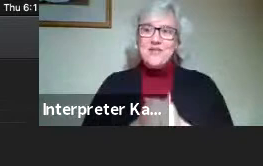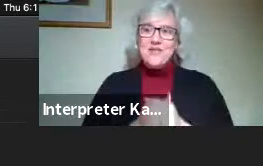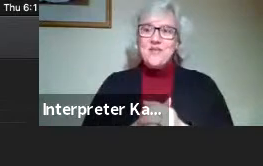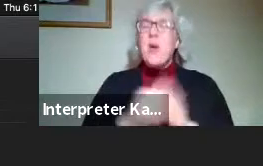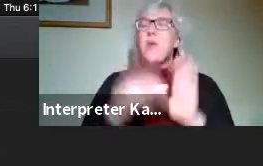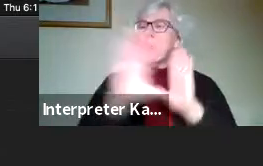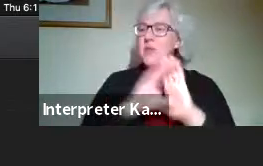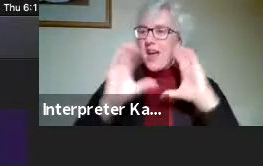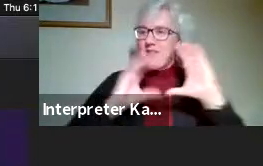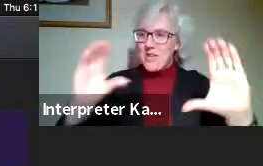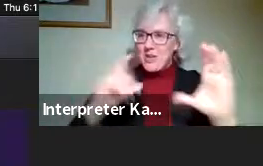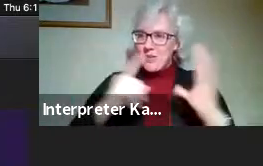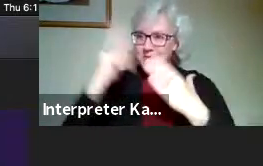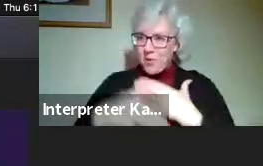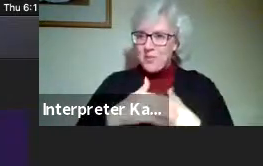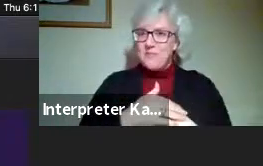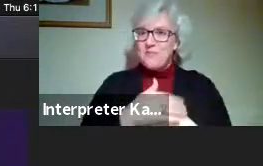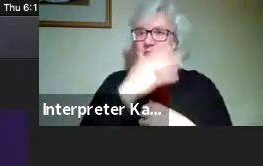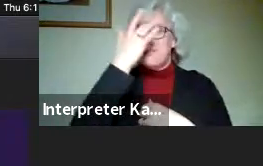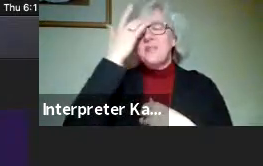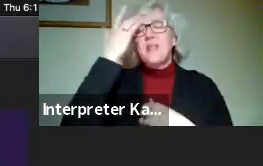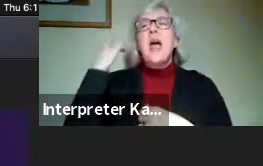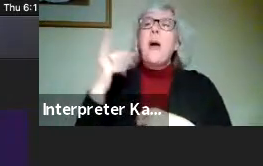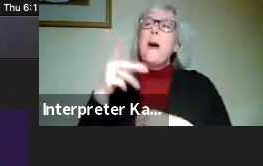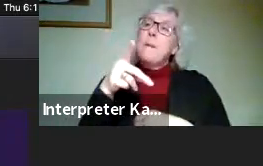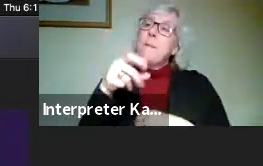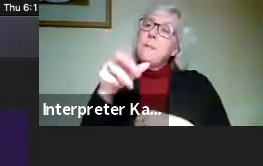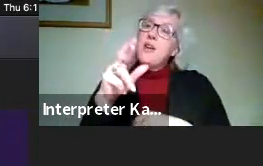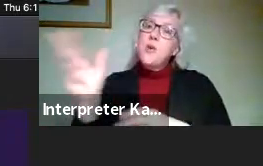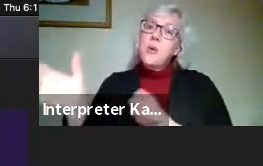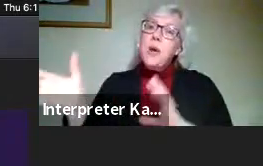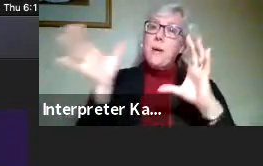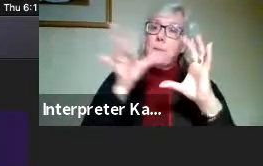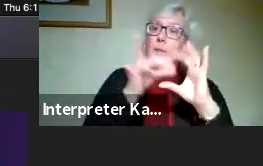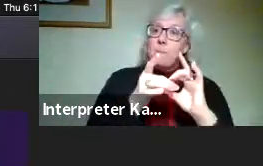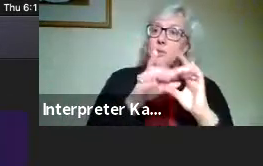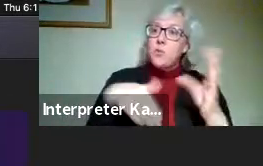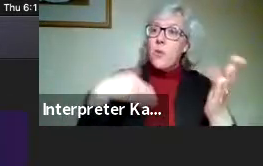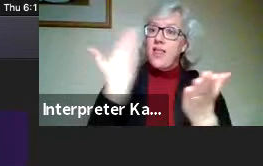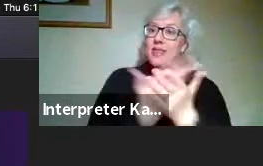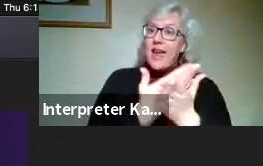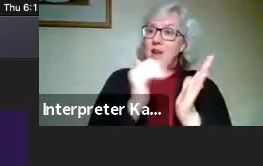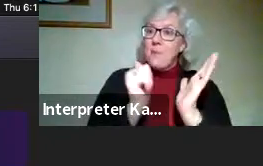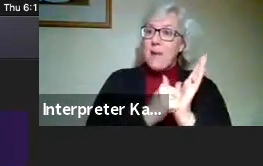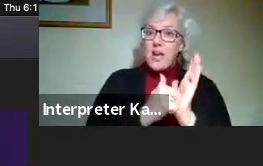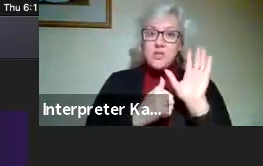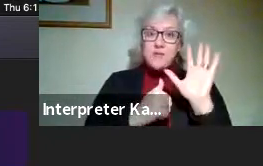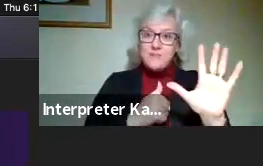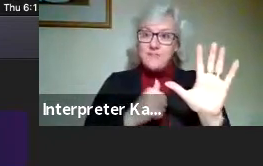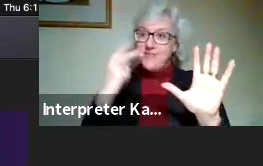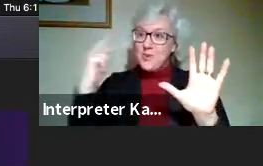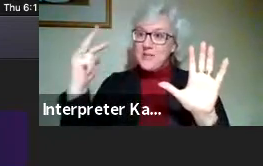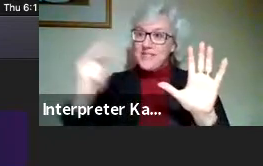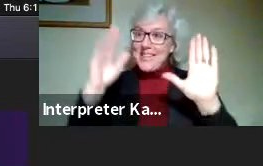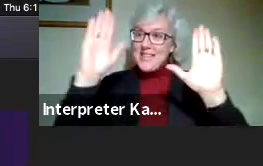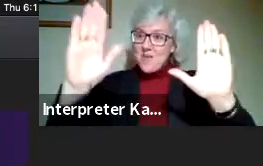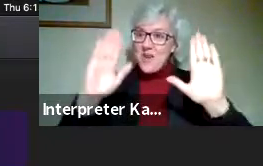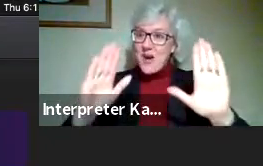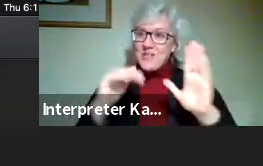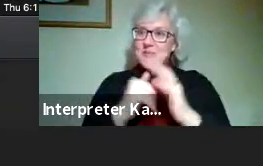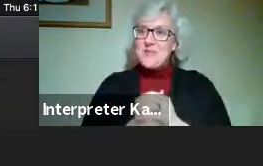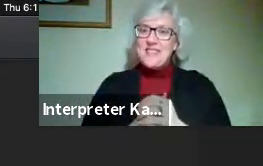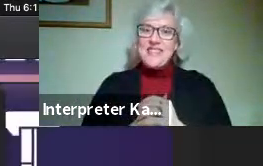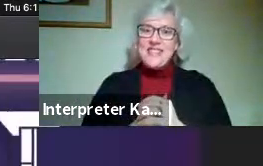communications program. Peter, if you can go to the landing page of our site, that would be awesome. Awesome.